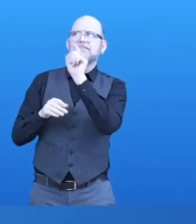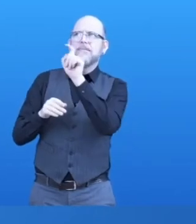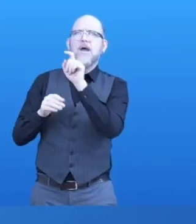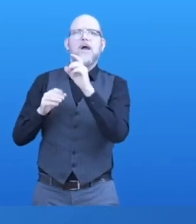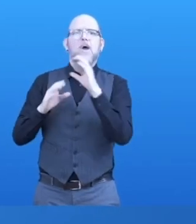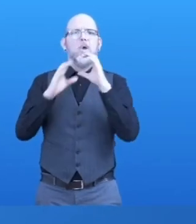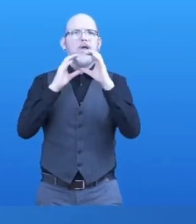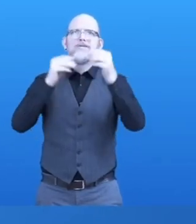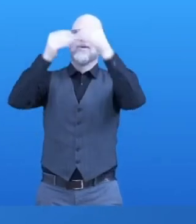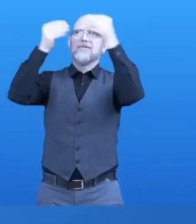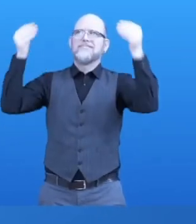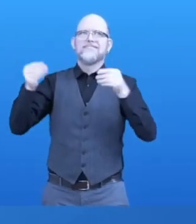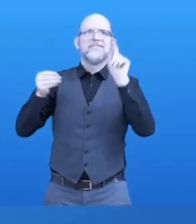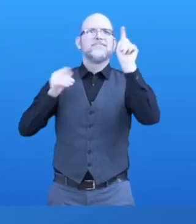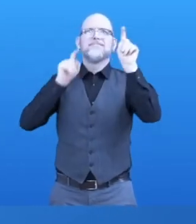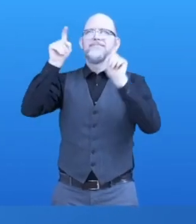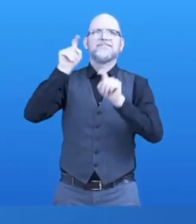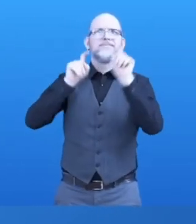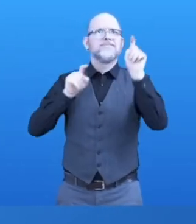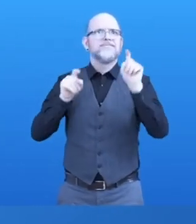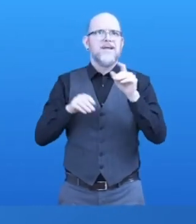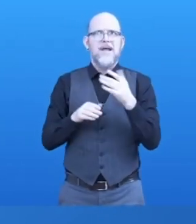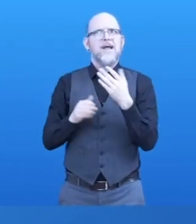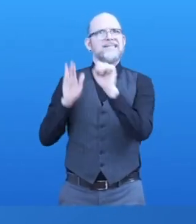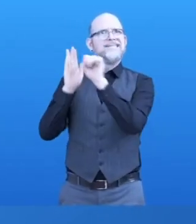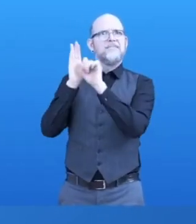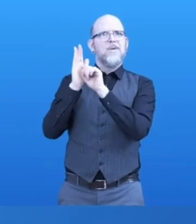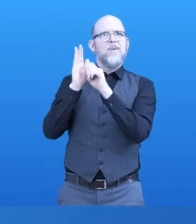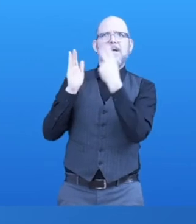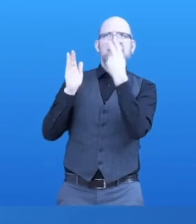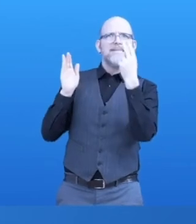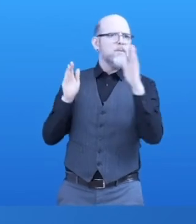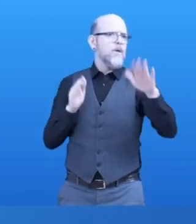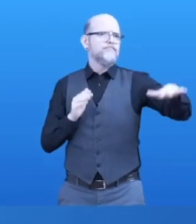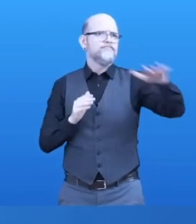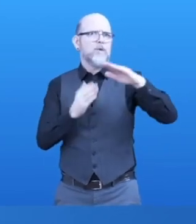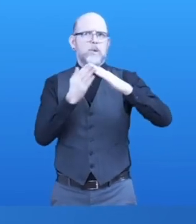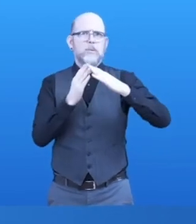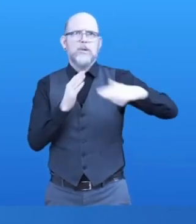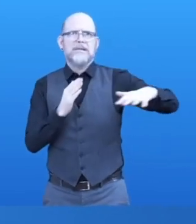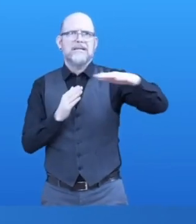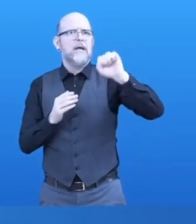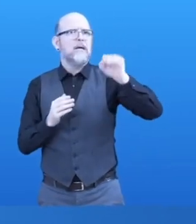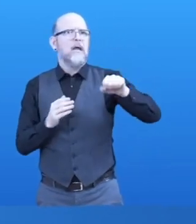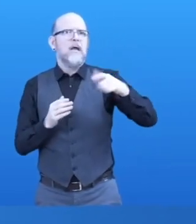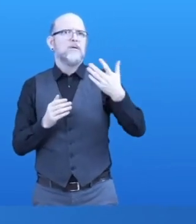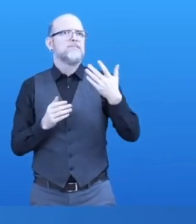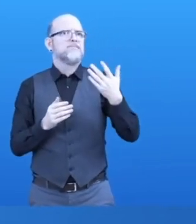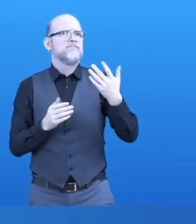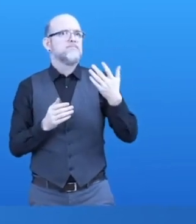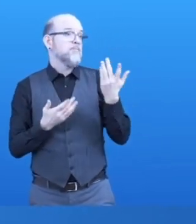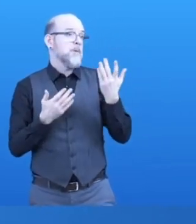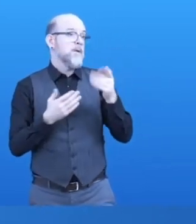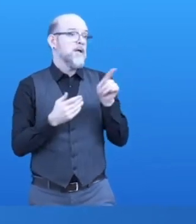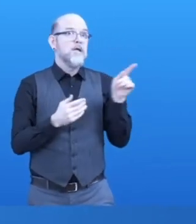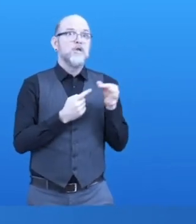communicate using the symbols that have been set for their community. They can also be very specific. So, for instance, there were a range of symbols